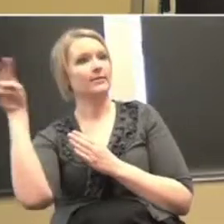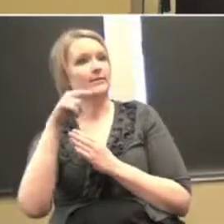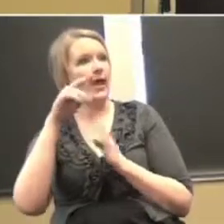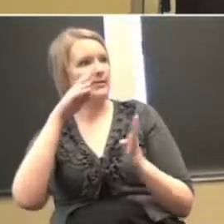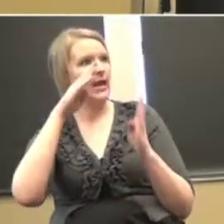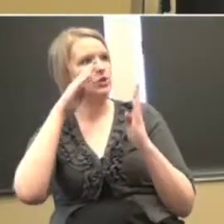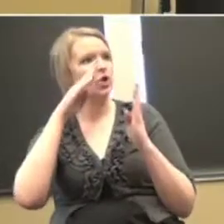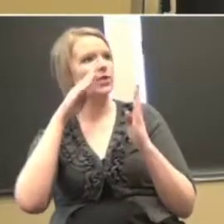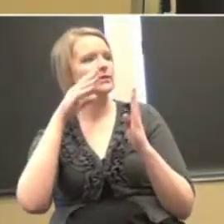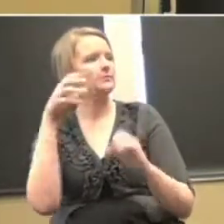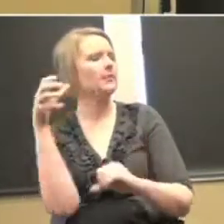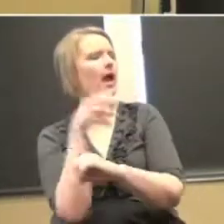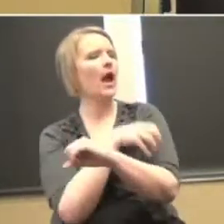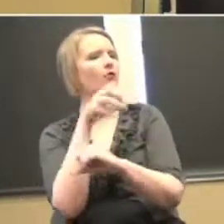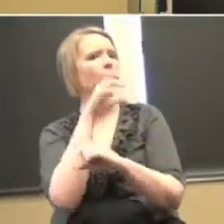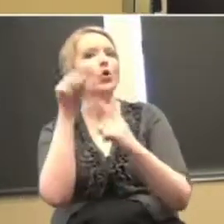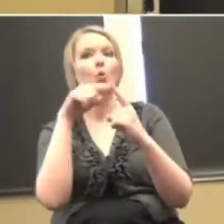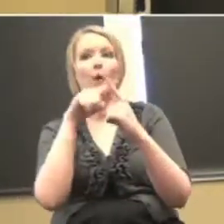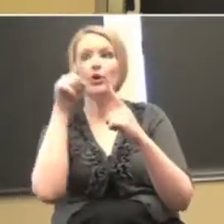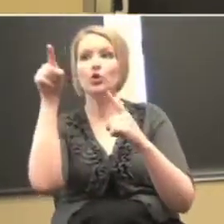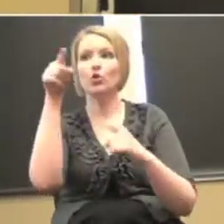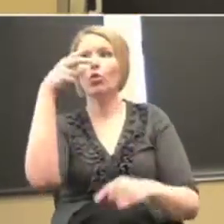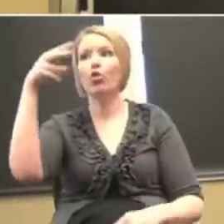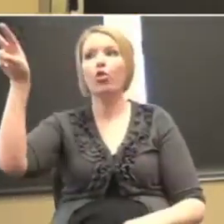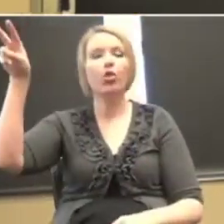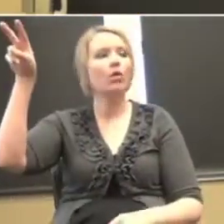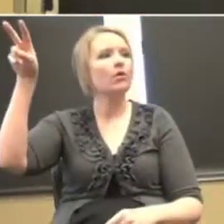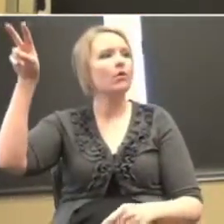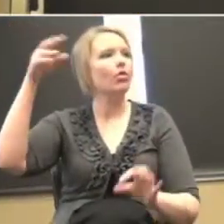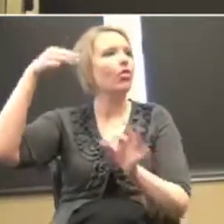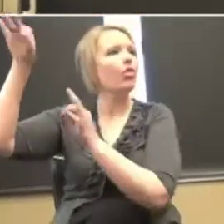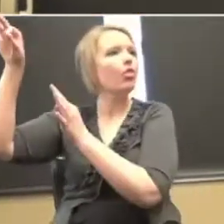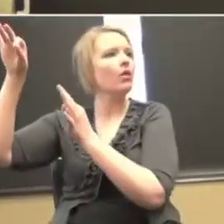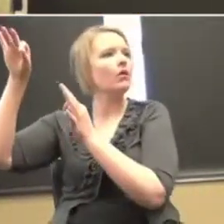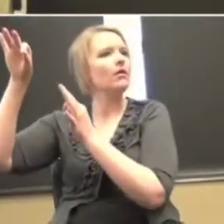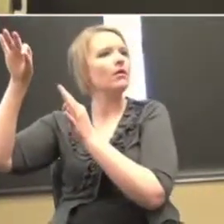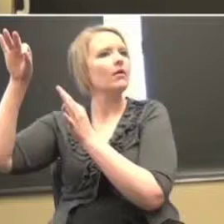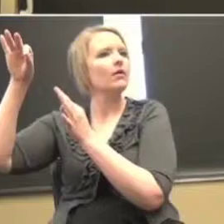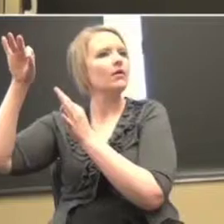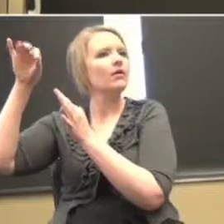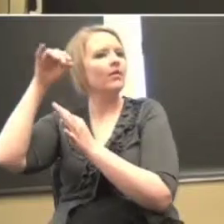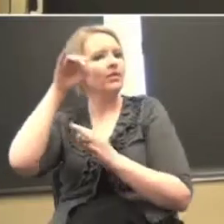The minute you started shifting your attention, kids started behaving differently because they want you to attend.